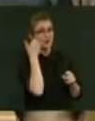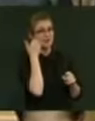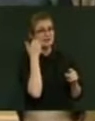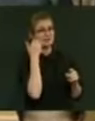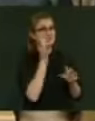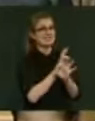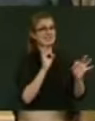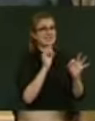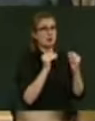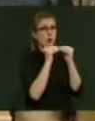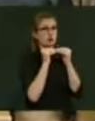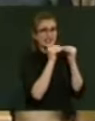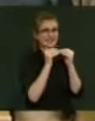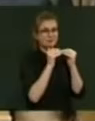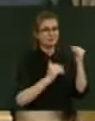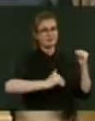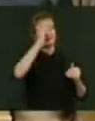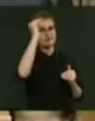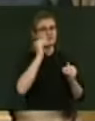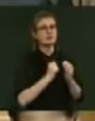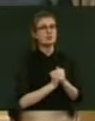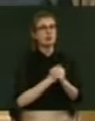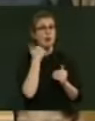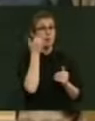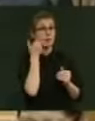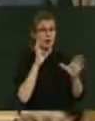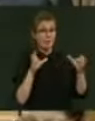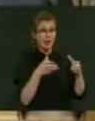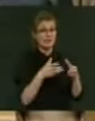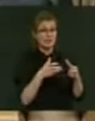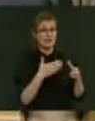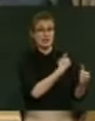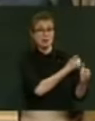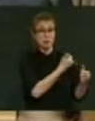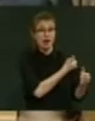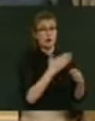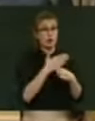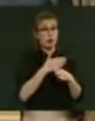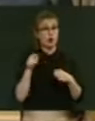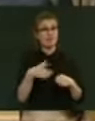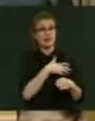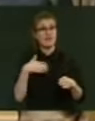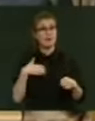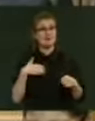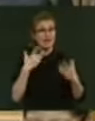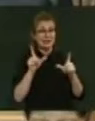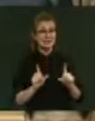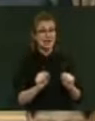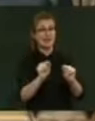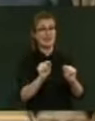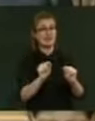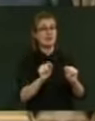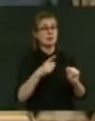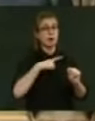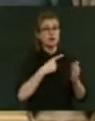extremely proud of the work that the Government has undertaken as a result of the recommendations from the Ministerial Committee on Poverty set up by the